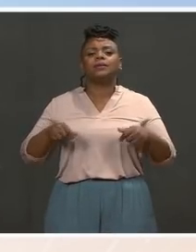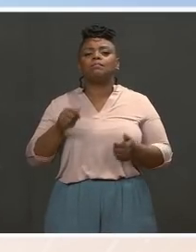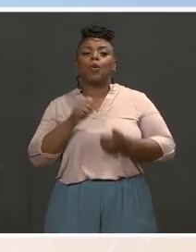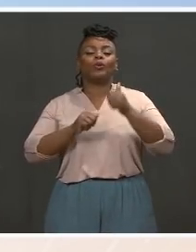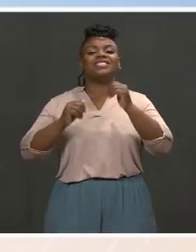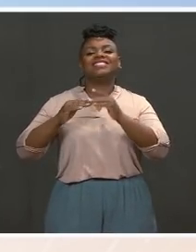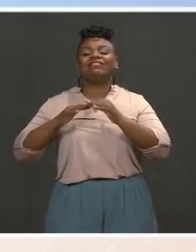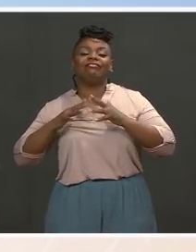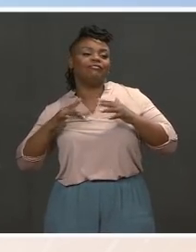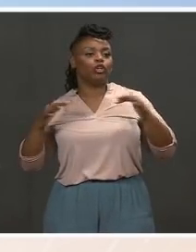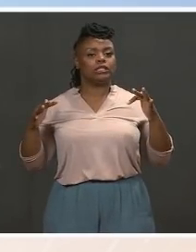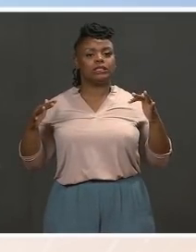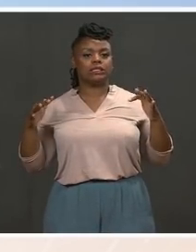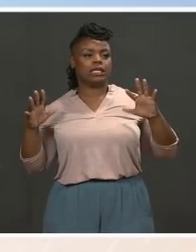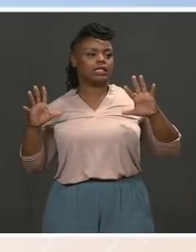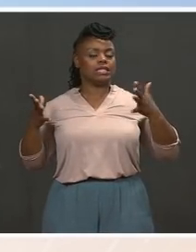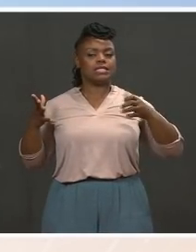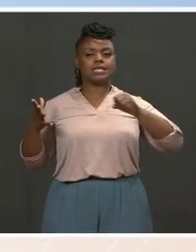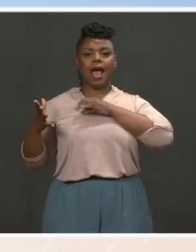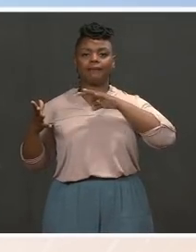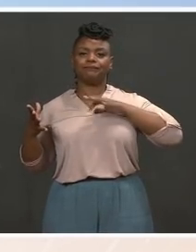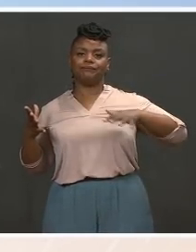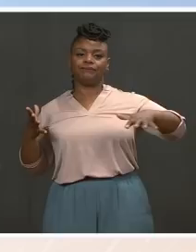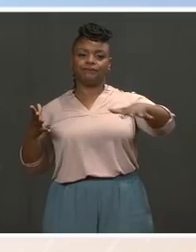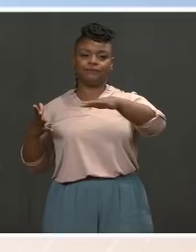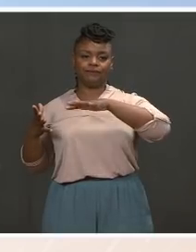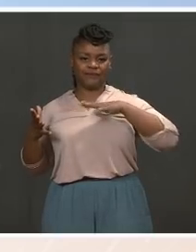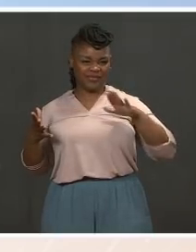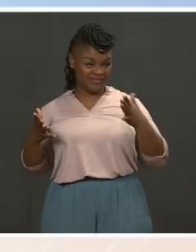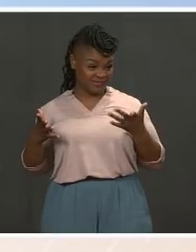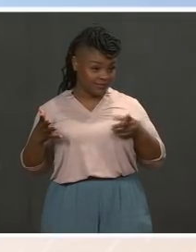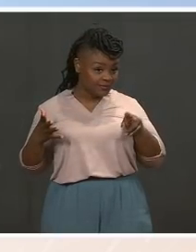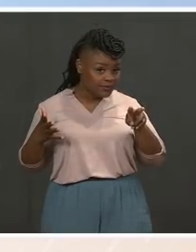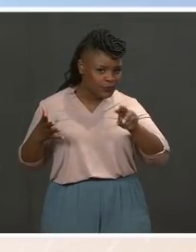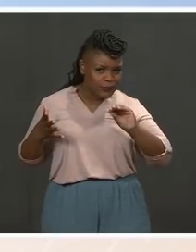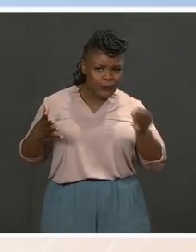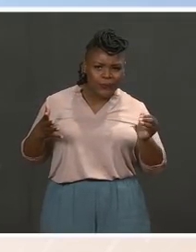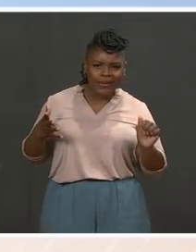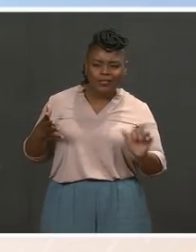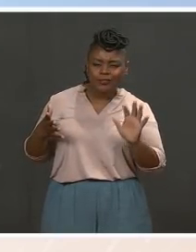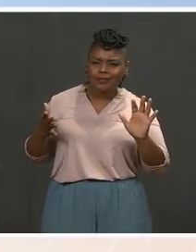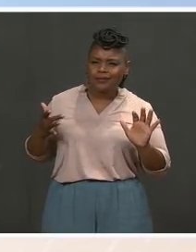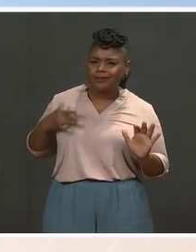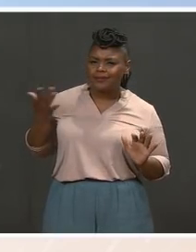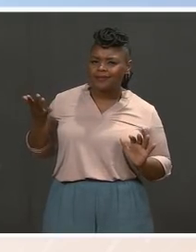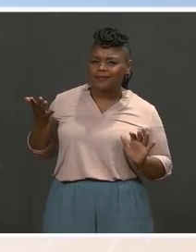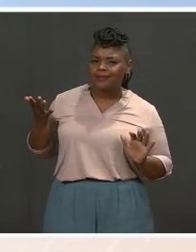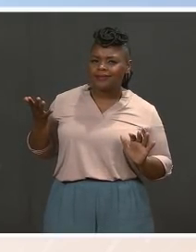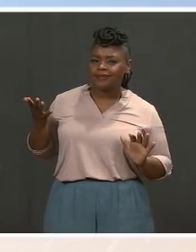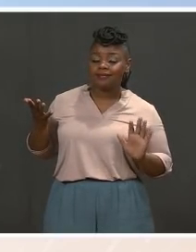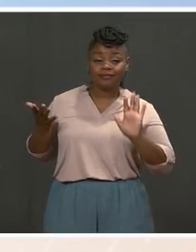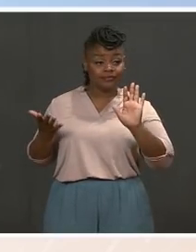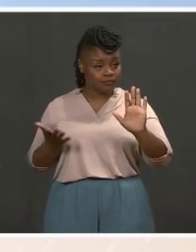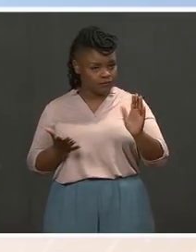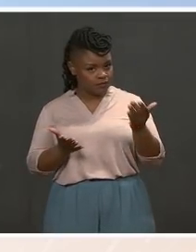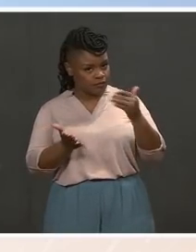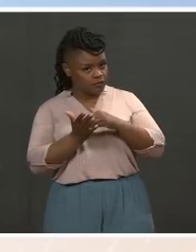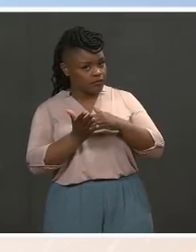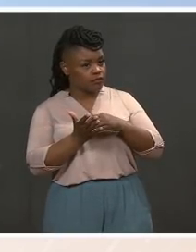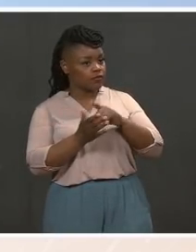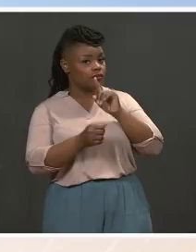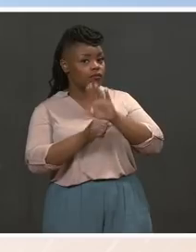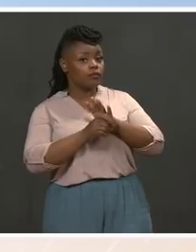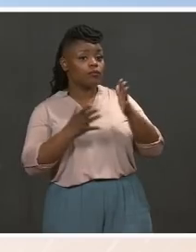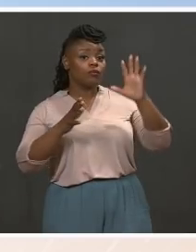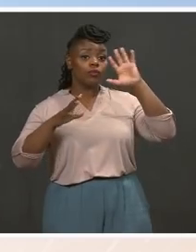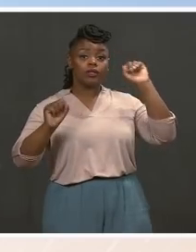the President remains committed to making sure this is the most diverse administration in history. That has always been, remains our goal. We've